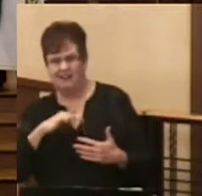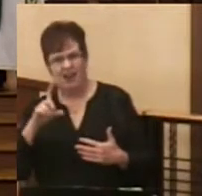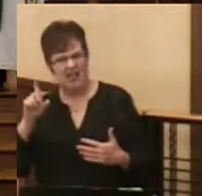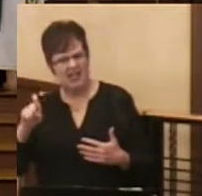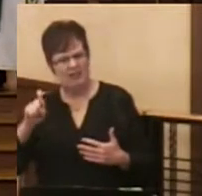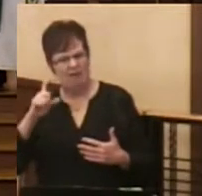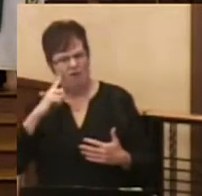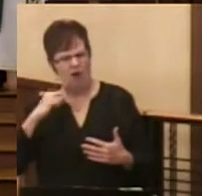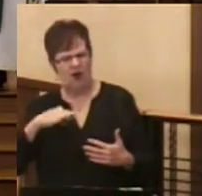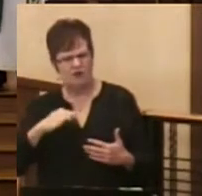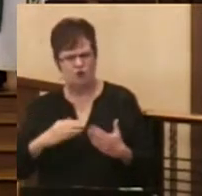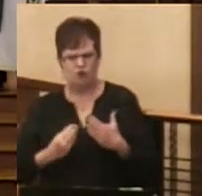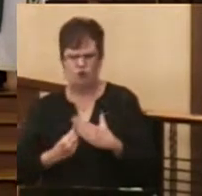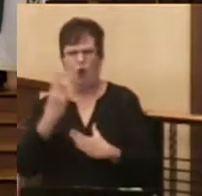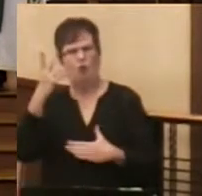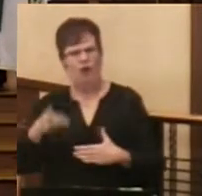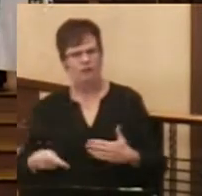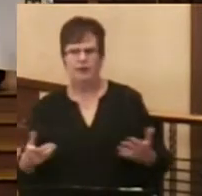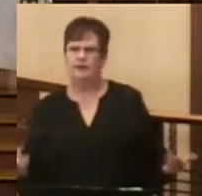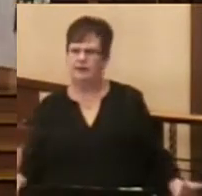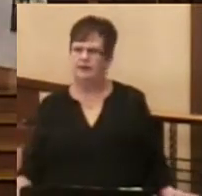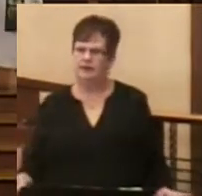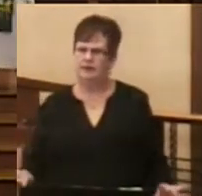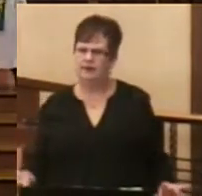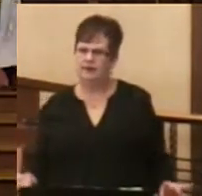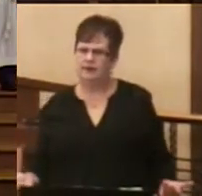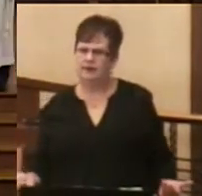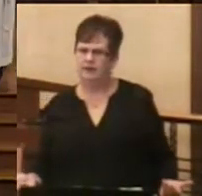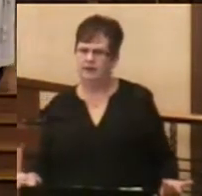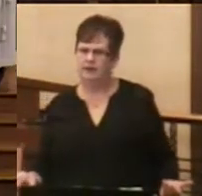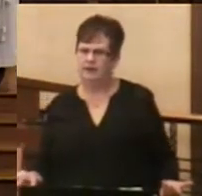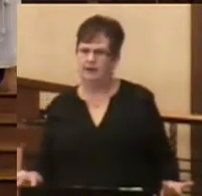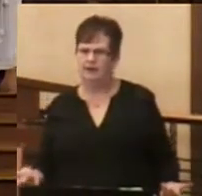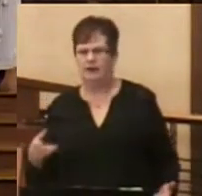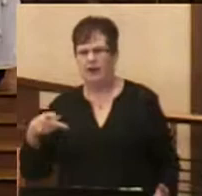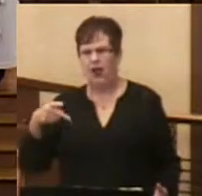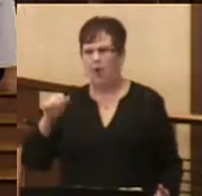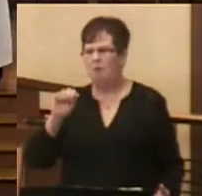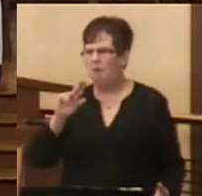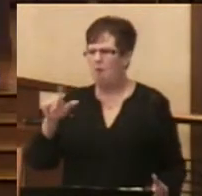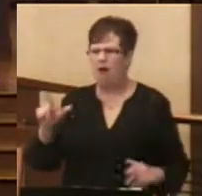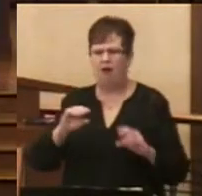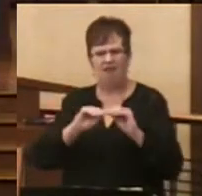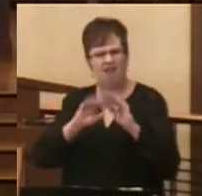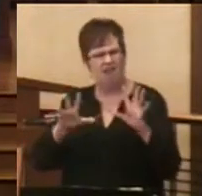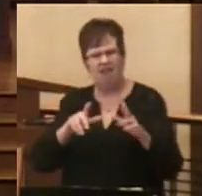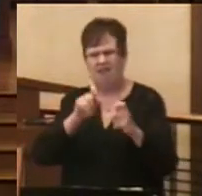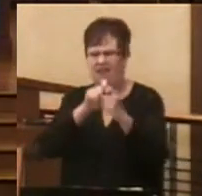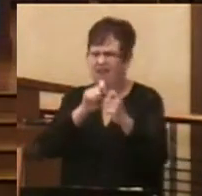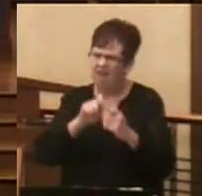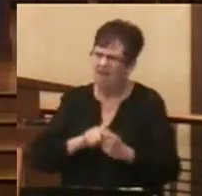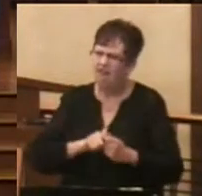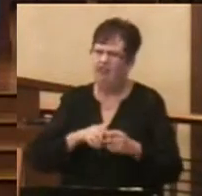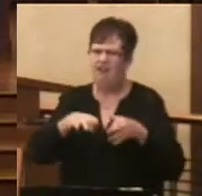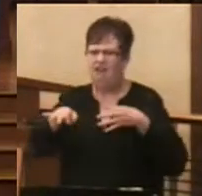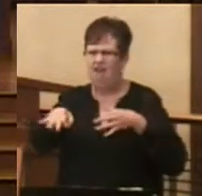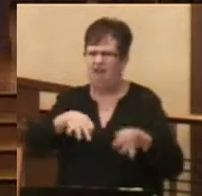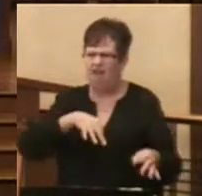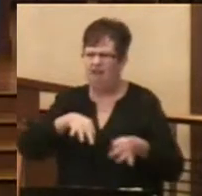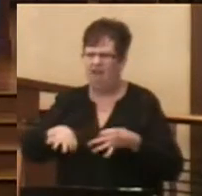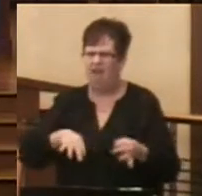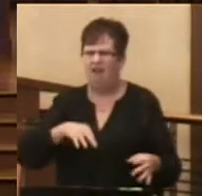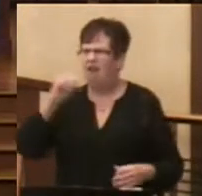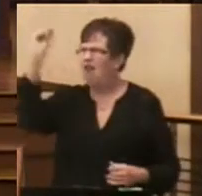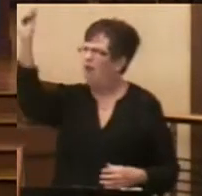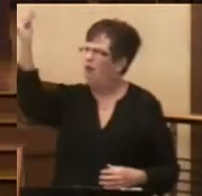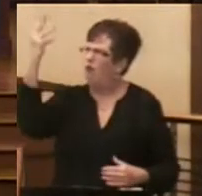grow up. Now, he has been particularly articulate in explaining the great grace that we